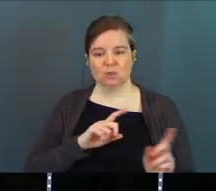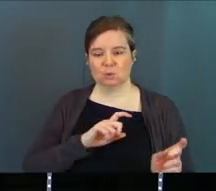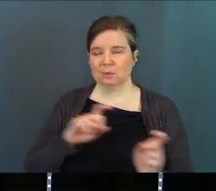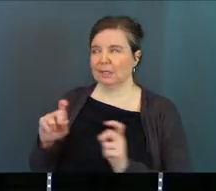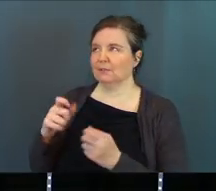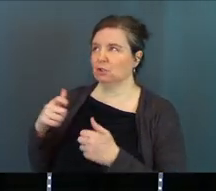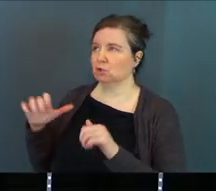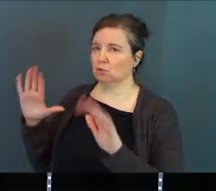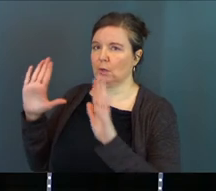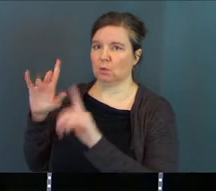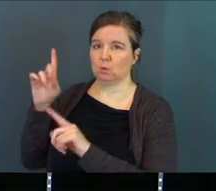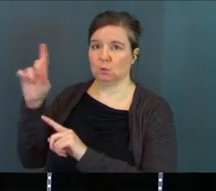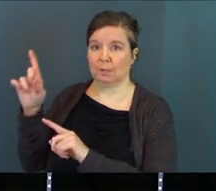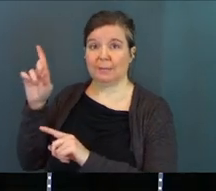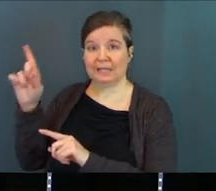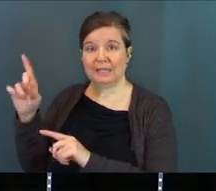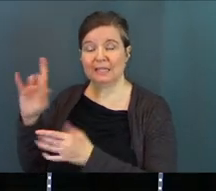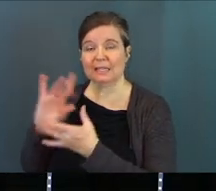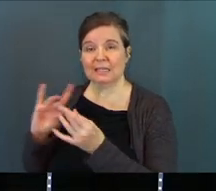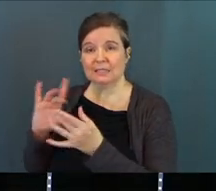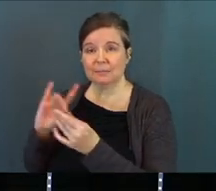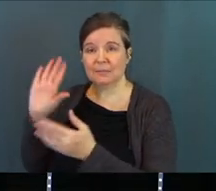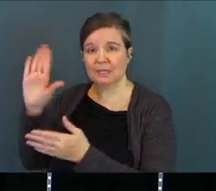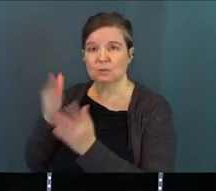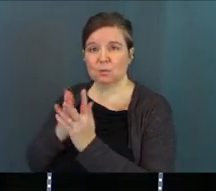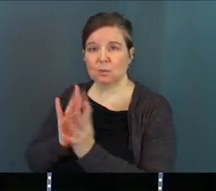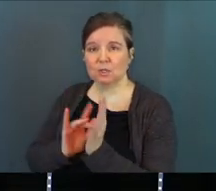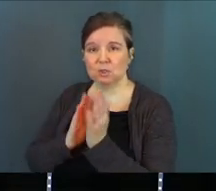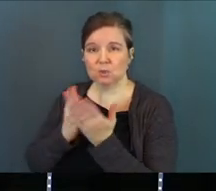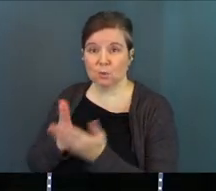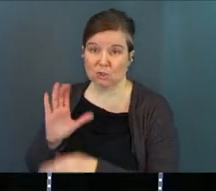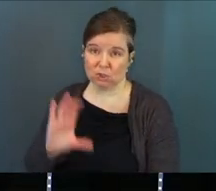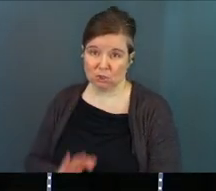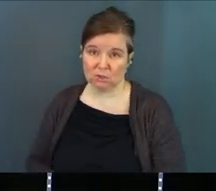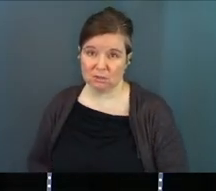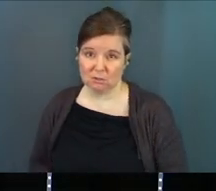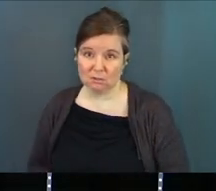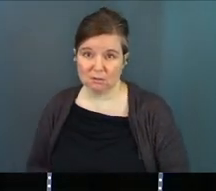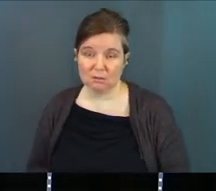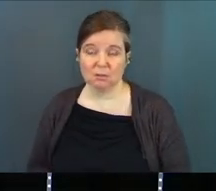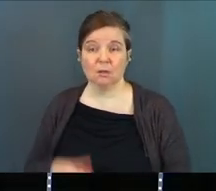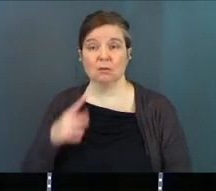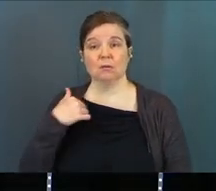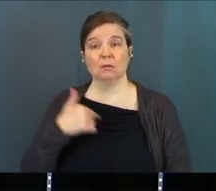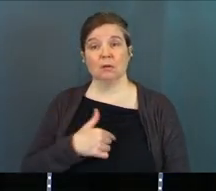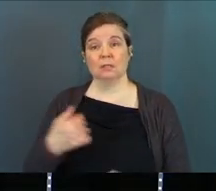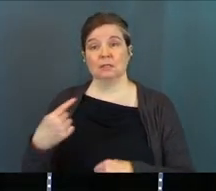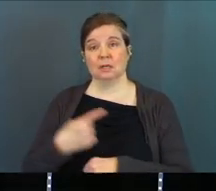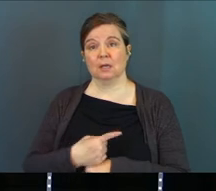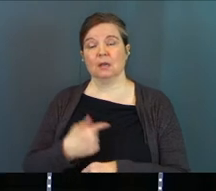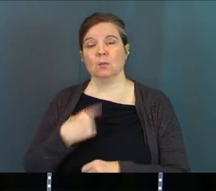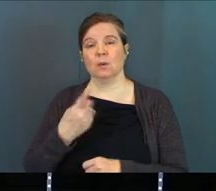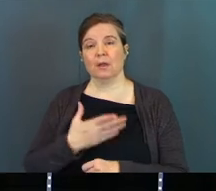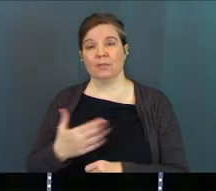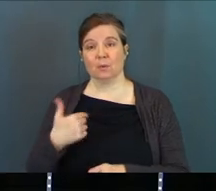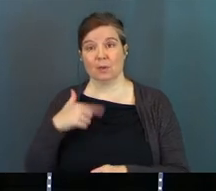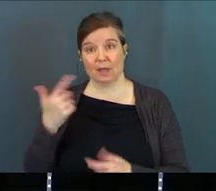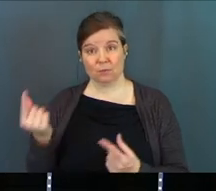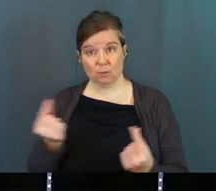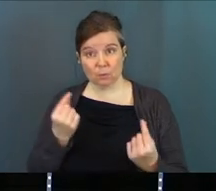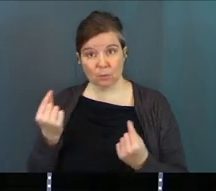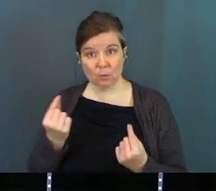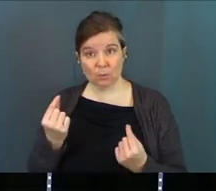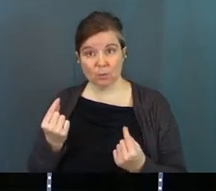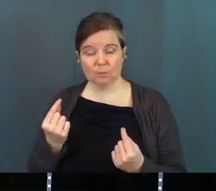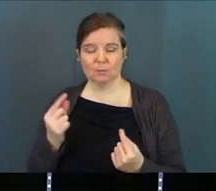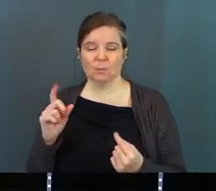it to Him. I had to surrender to Him. He speaks in His word, church. So for us today, the one thing we've got to do